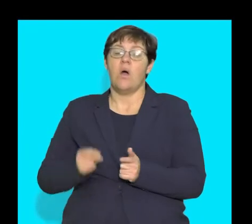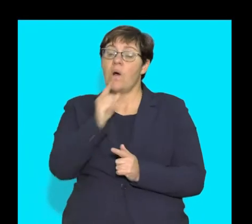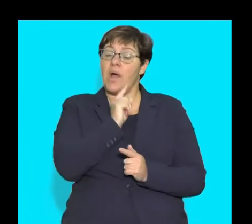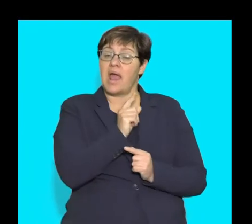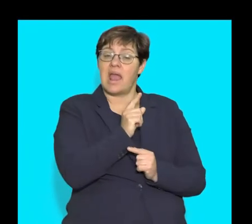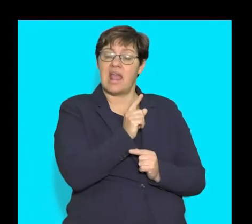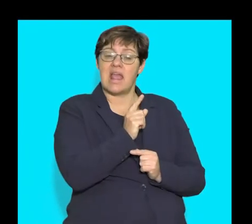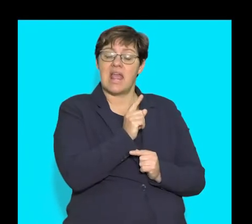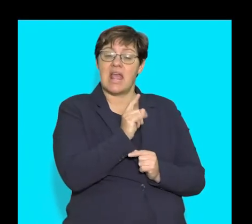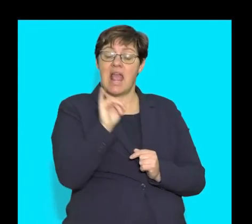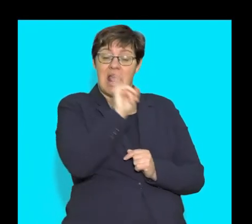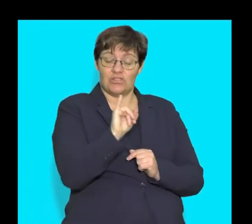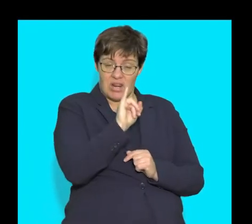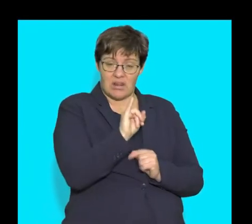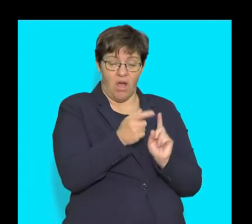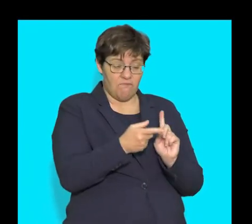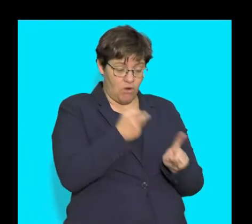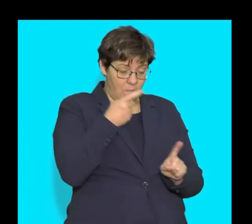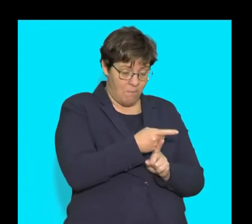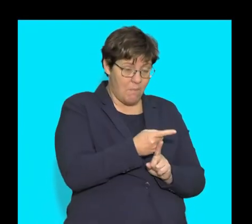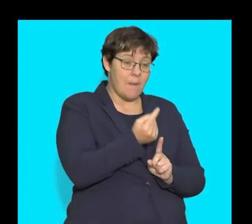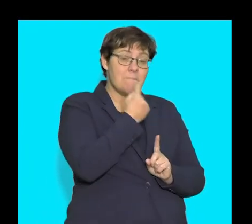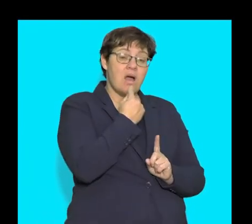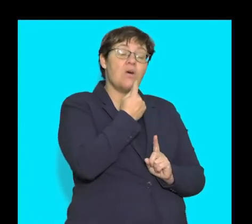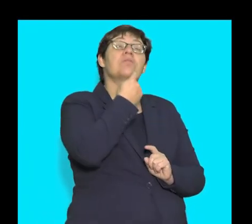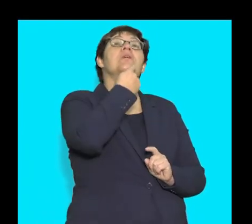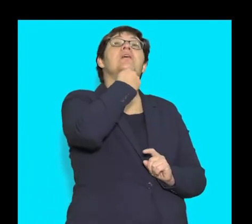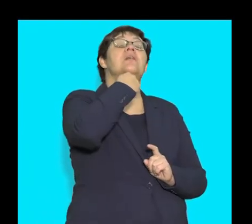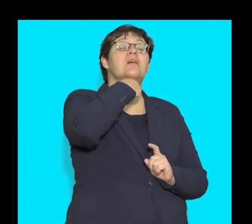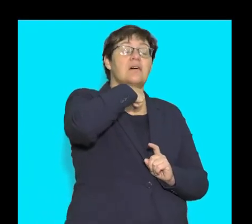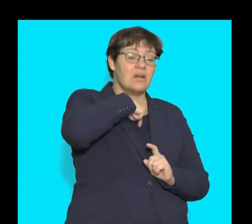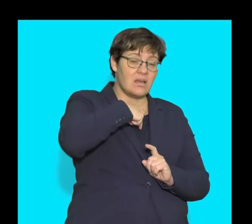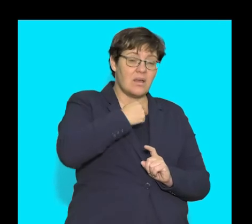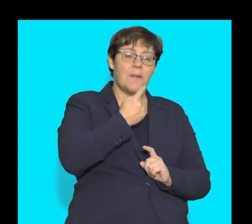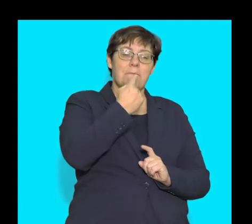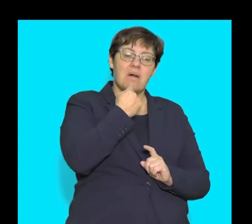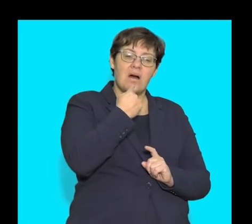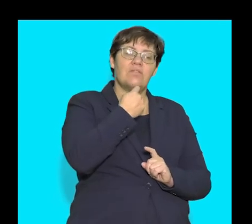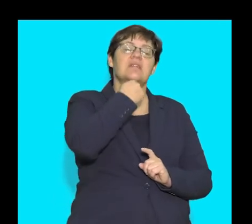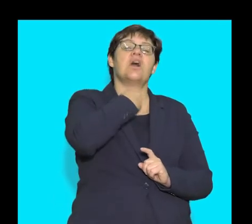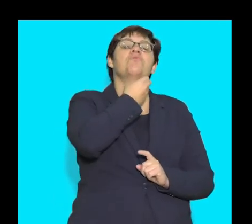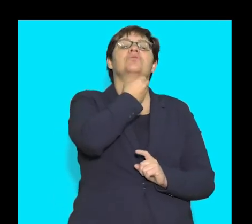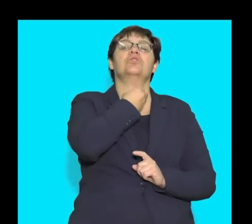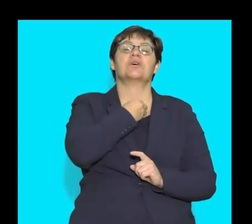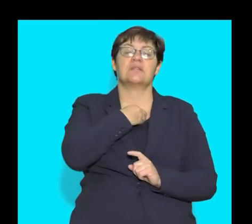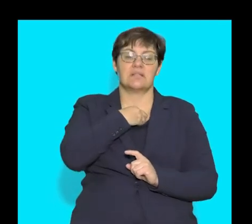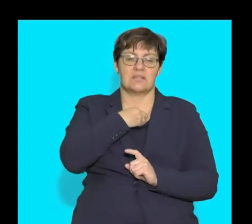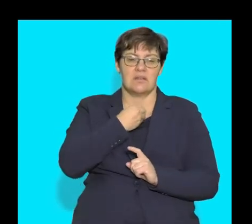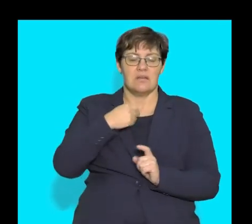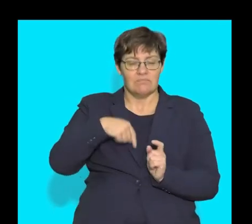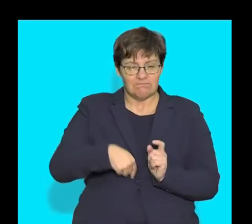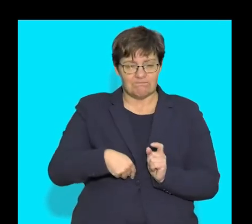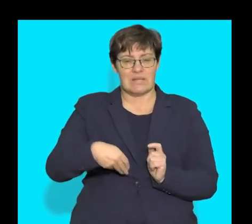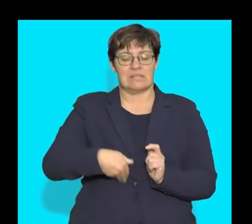pathway of insulin as it moves from the mouth. It will need to move from the mouth down the esophagus